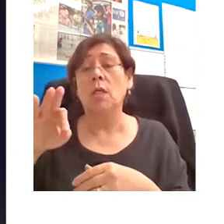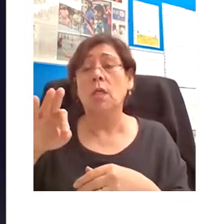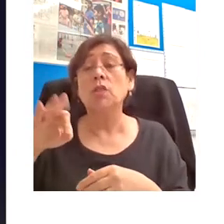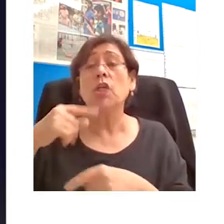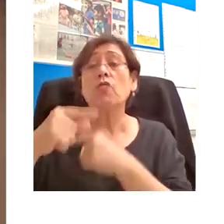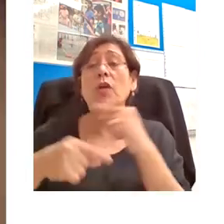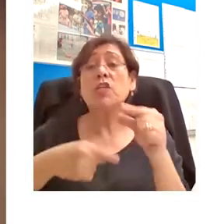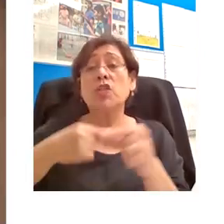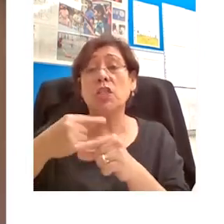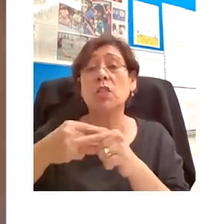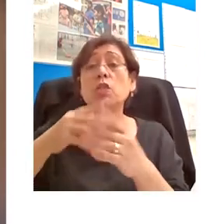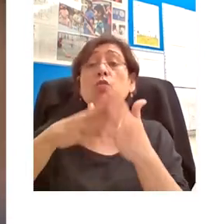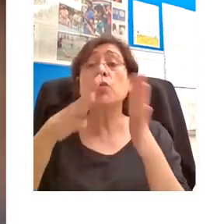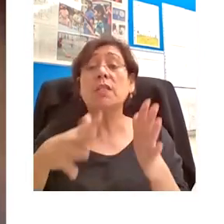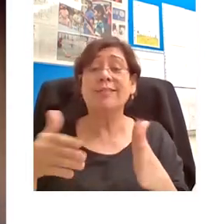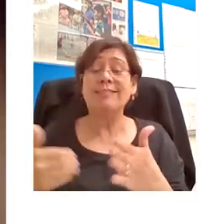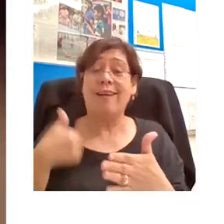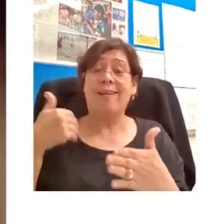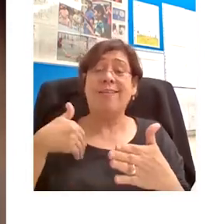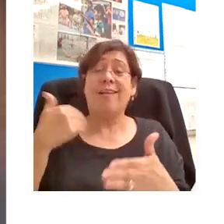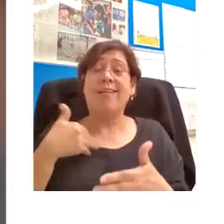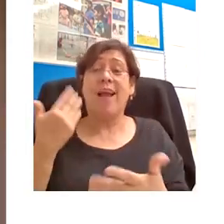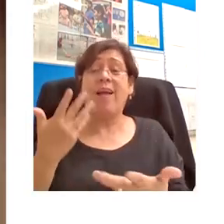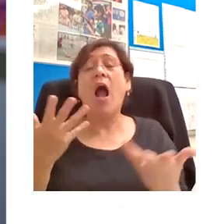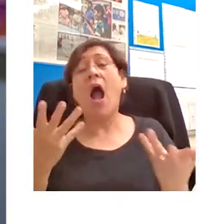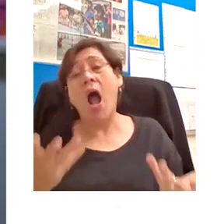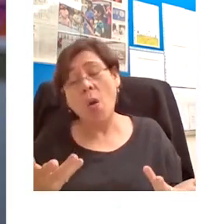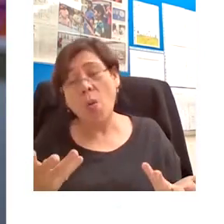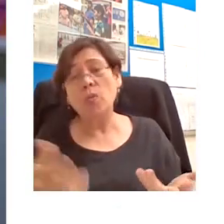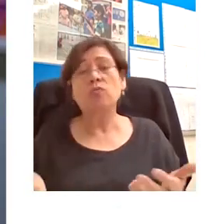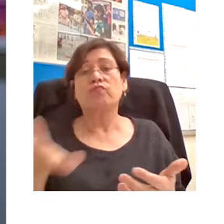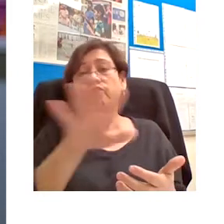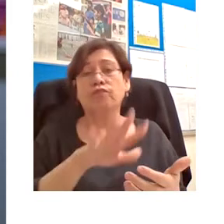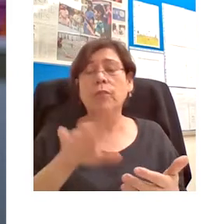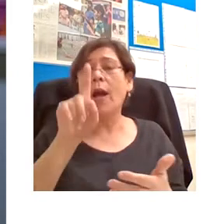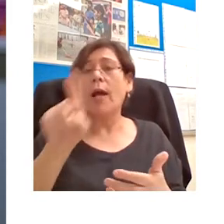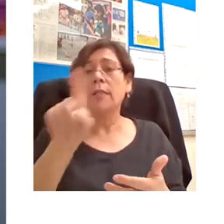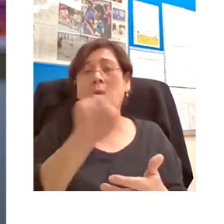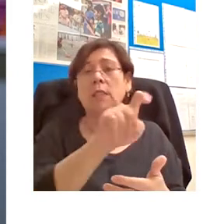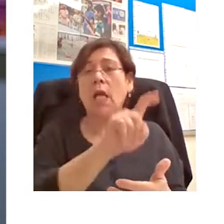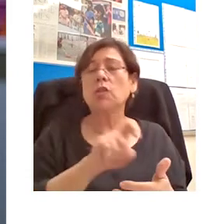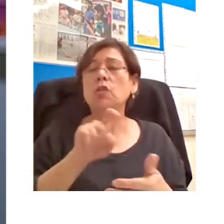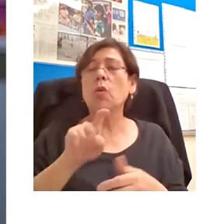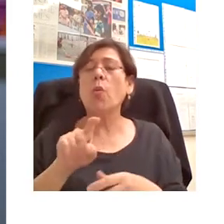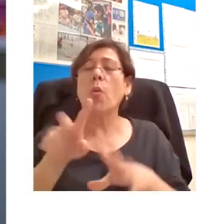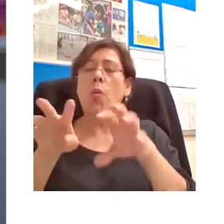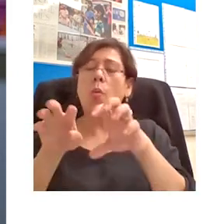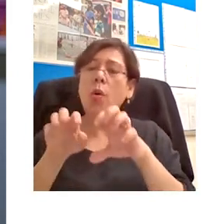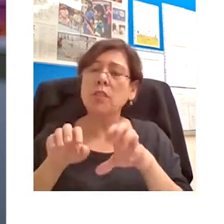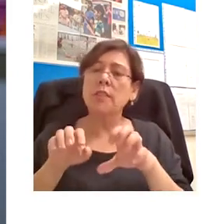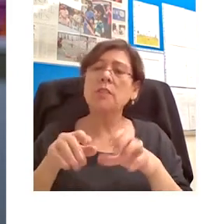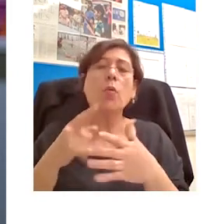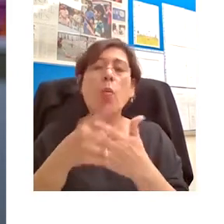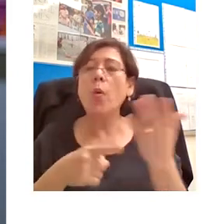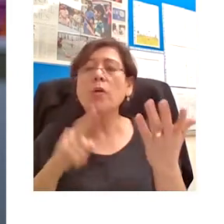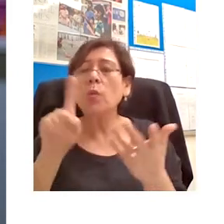questions from students, beginning with a couple of them here in the audience today.